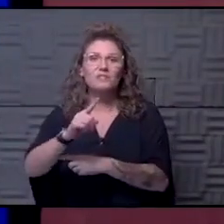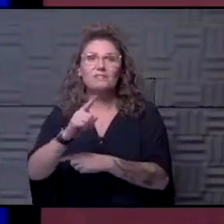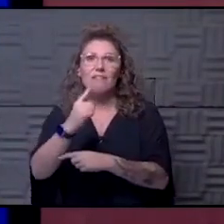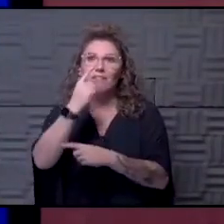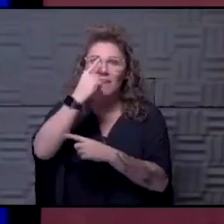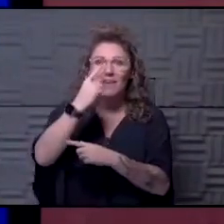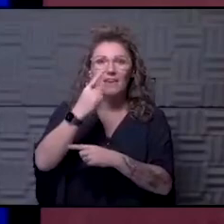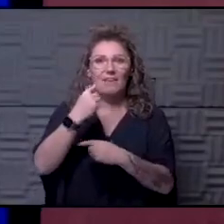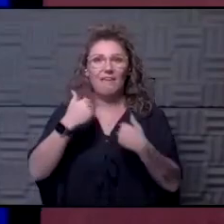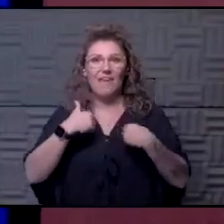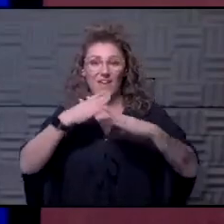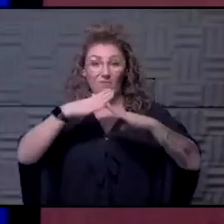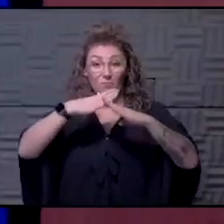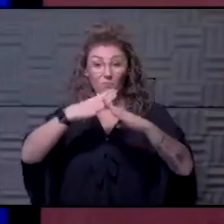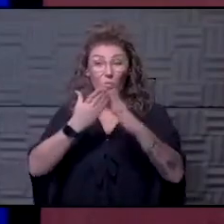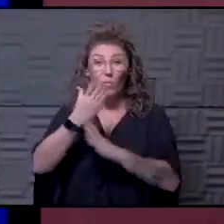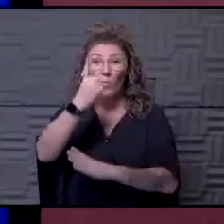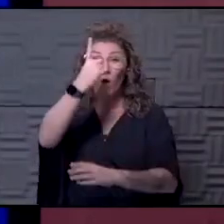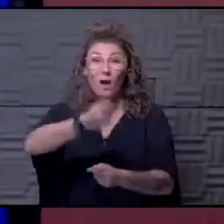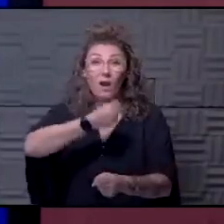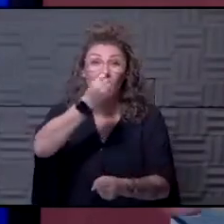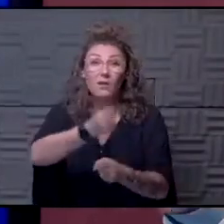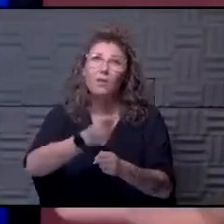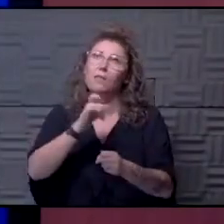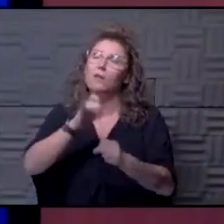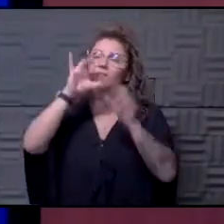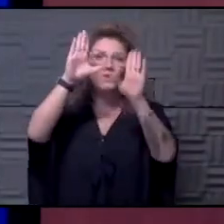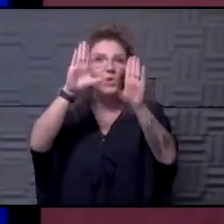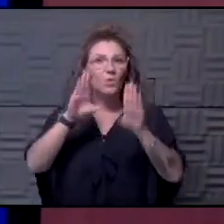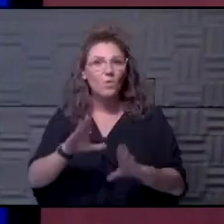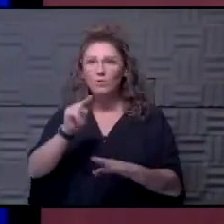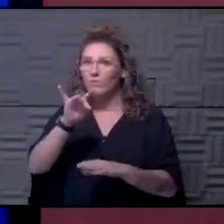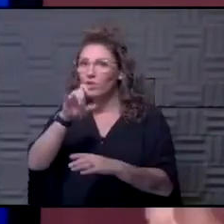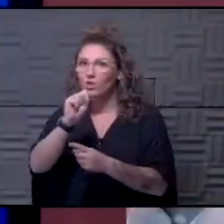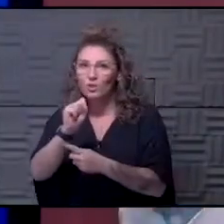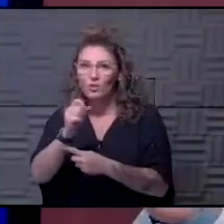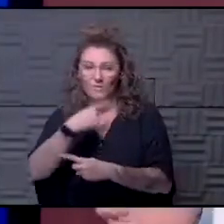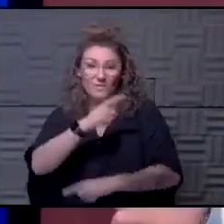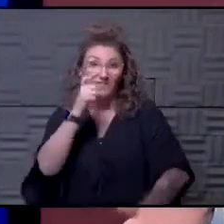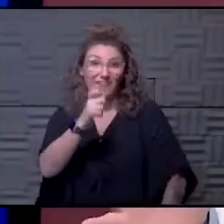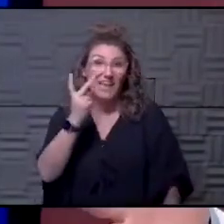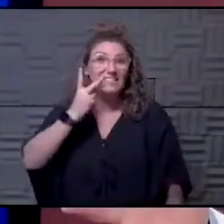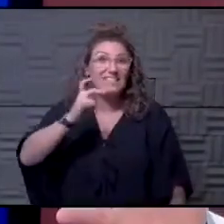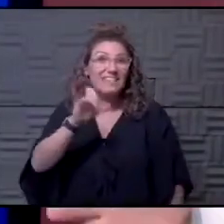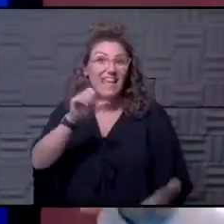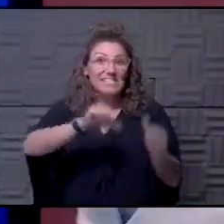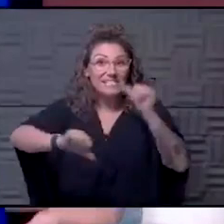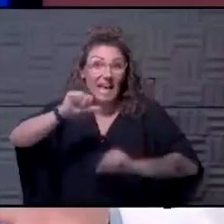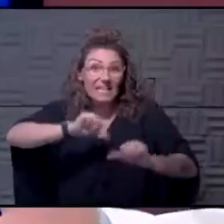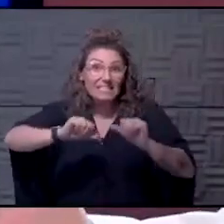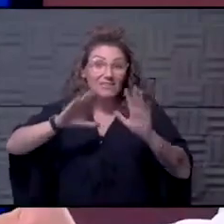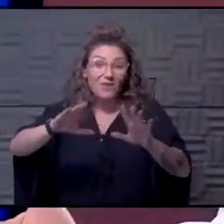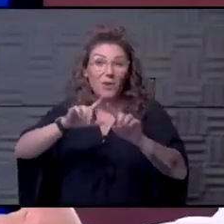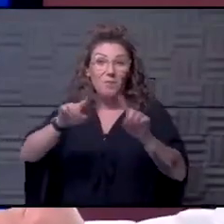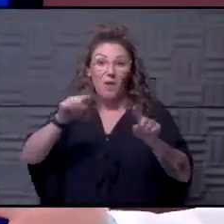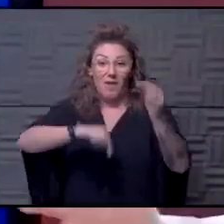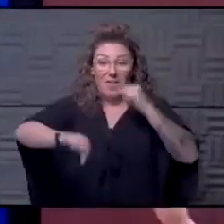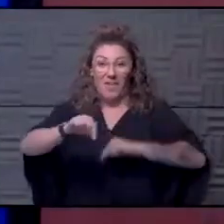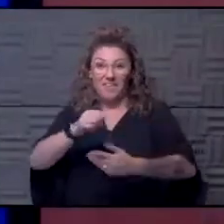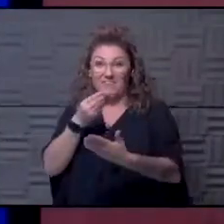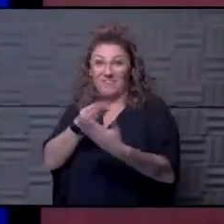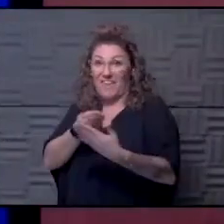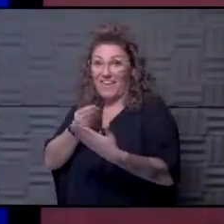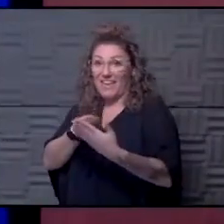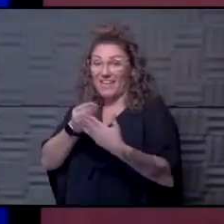immunity through a year, which would be great news. Yeah, absolutely. Now, we haven't seen that scientifically, but the financial world has seen it.